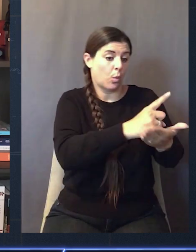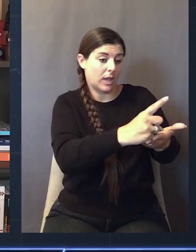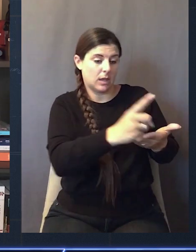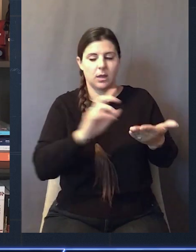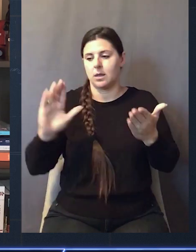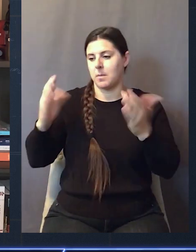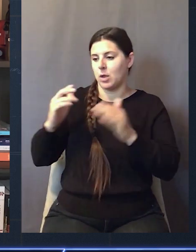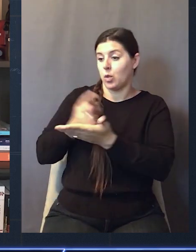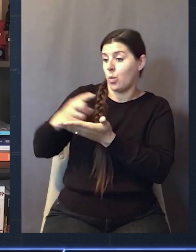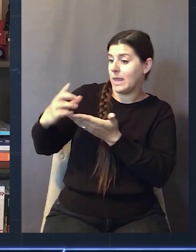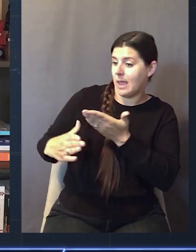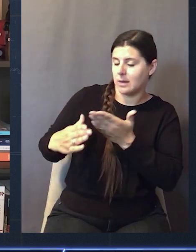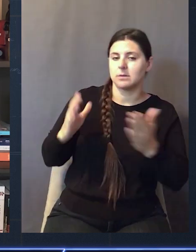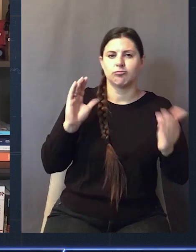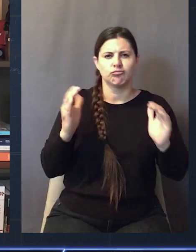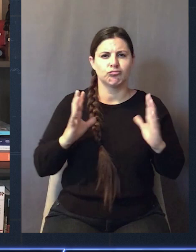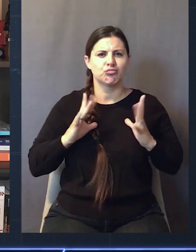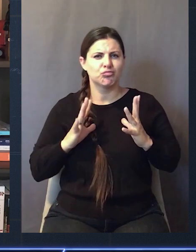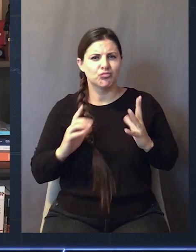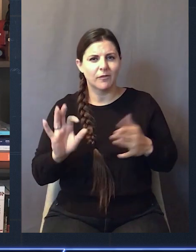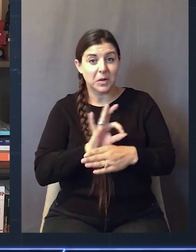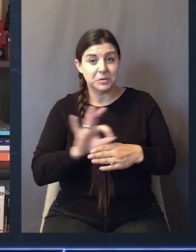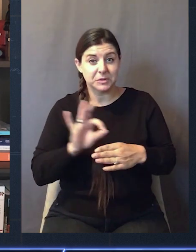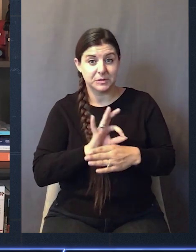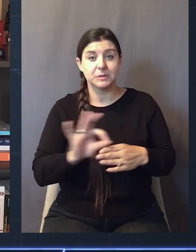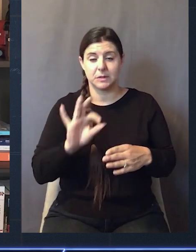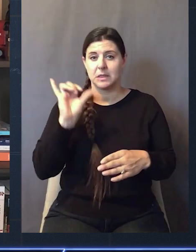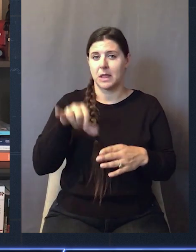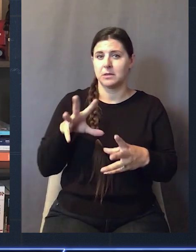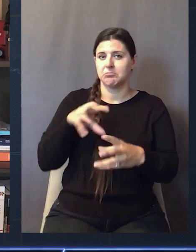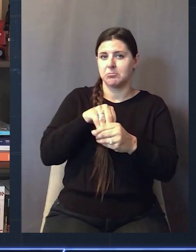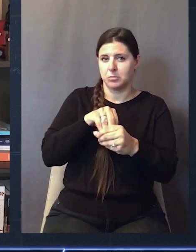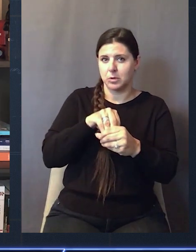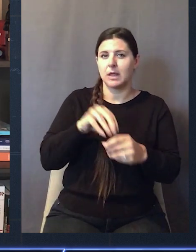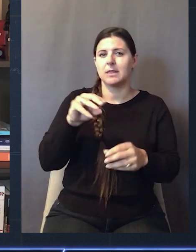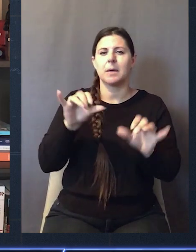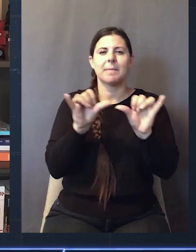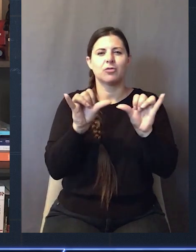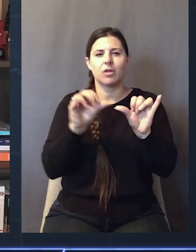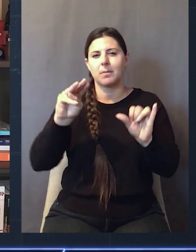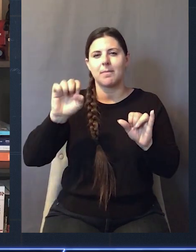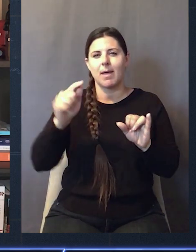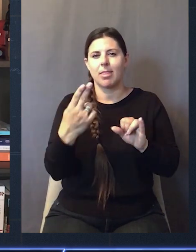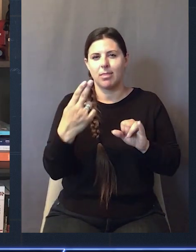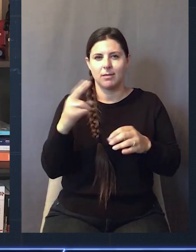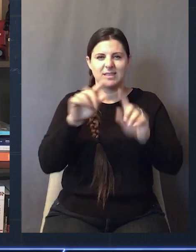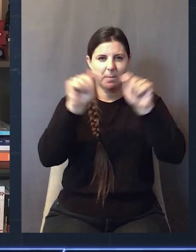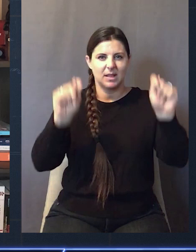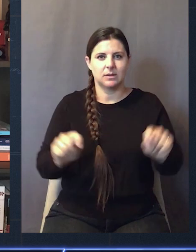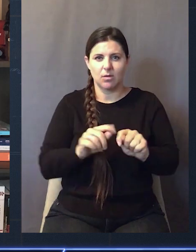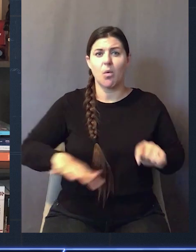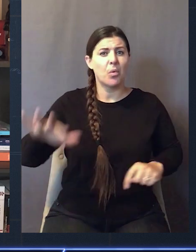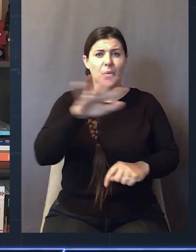varies across timeframes. Maybe you want to look at different metrics on weekdays versus on weekends. All these cool functions are included